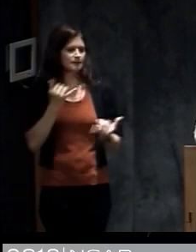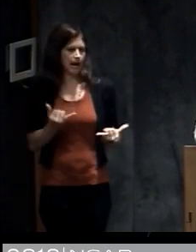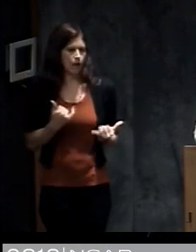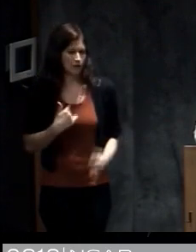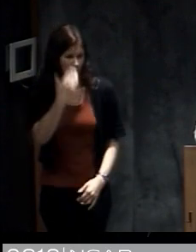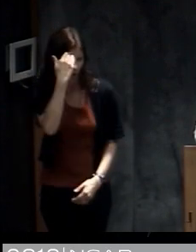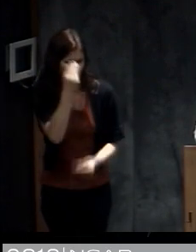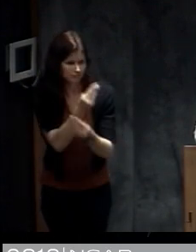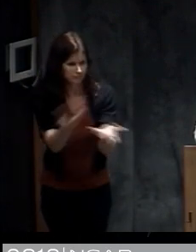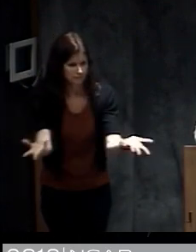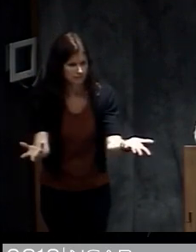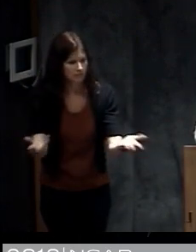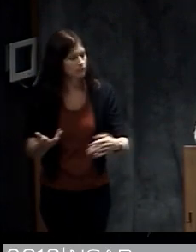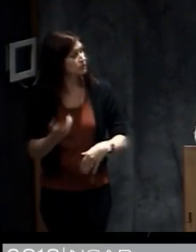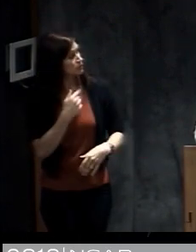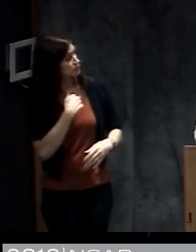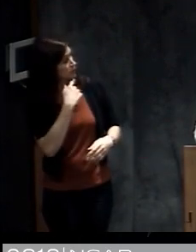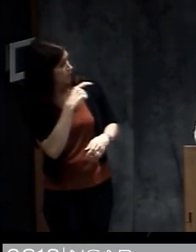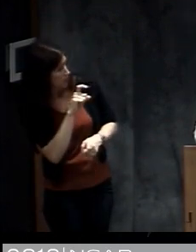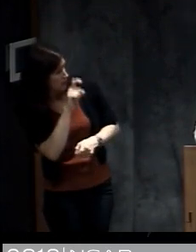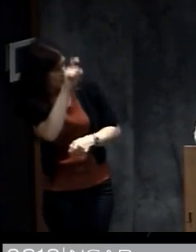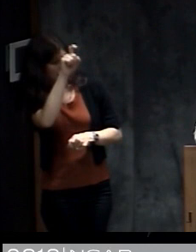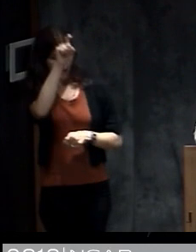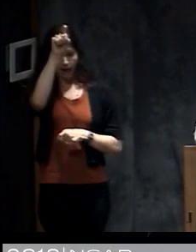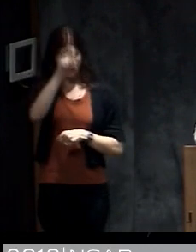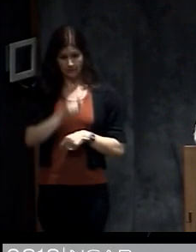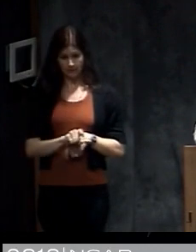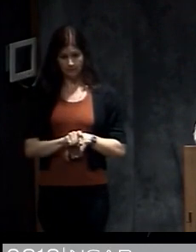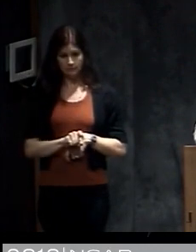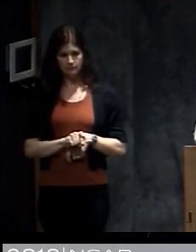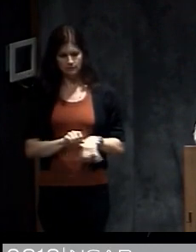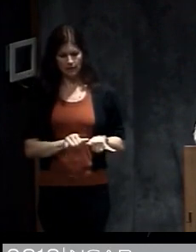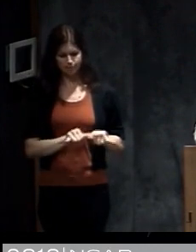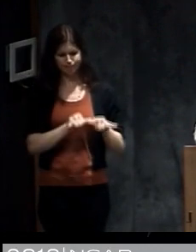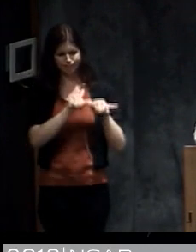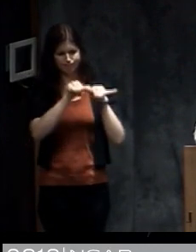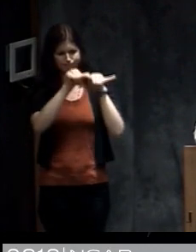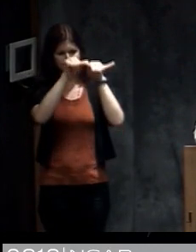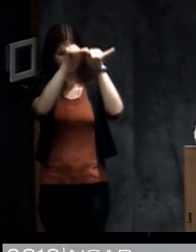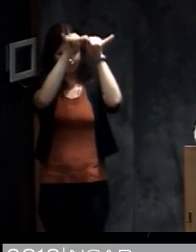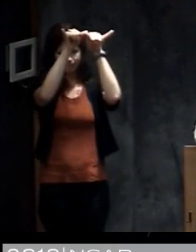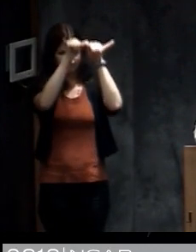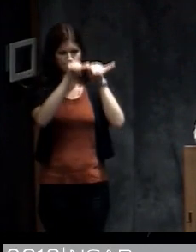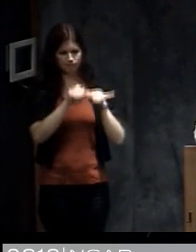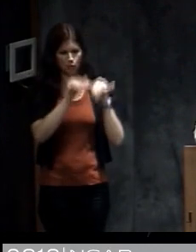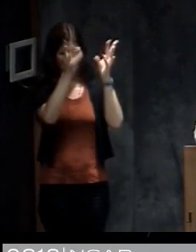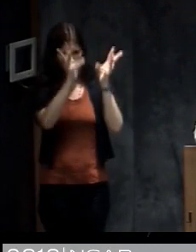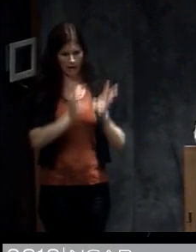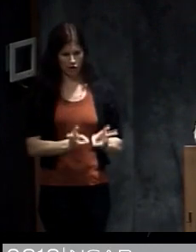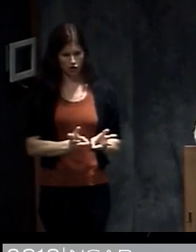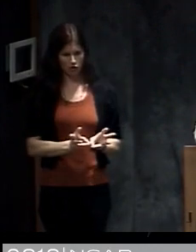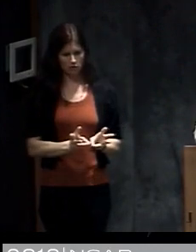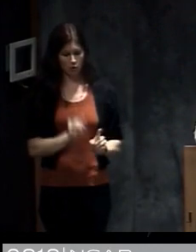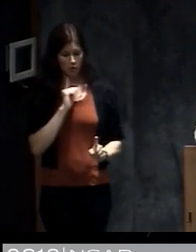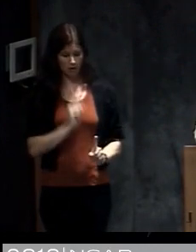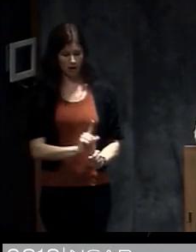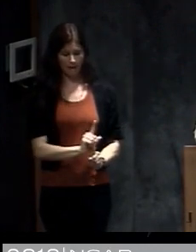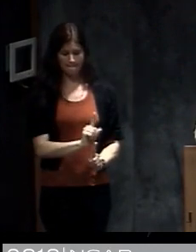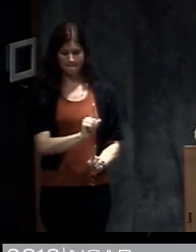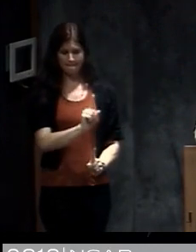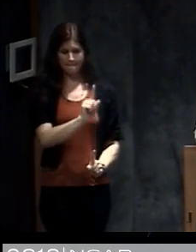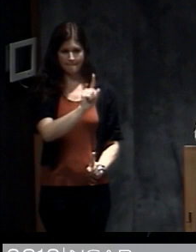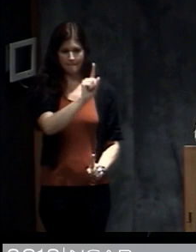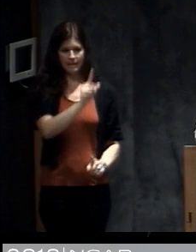shows this on the x-axis we have a measure of skill in weather forecast modeling. So as you go up along the scale it